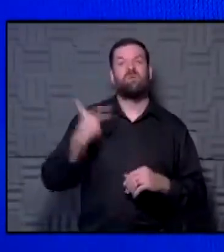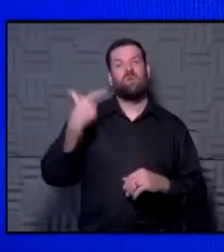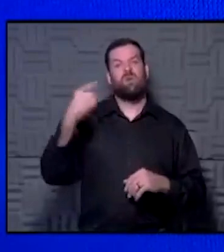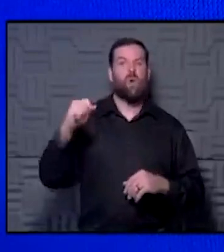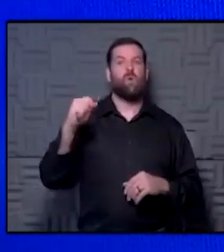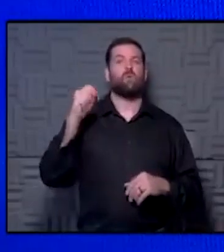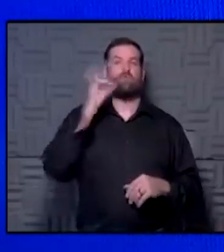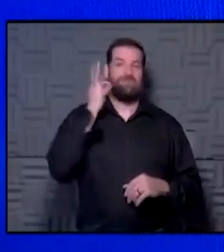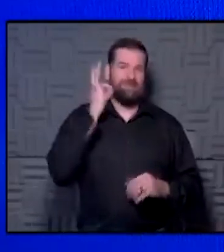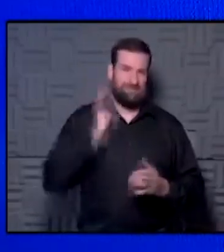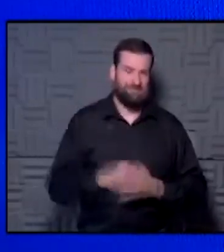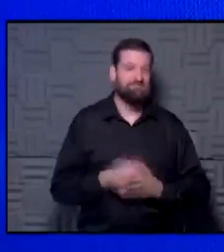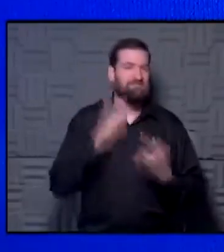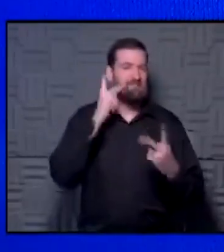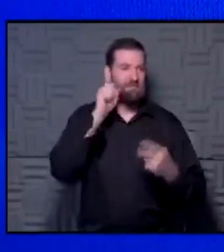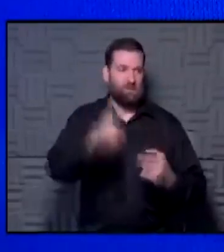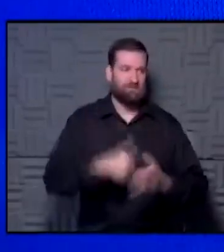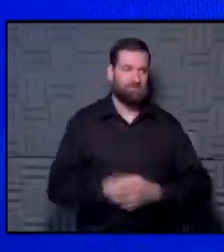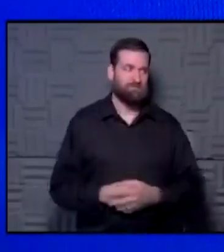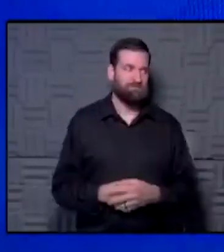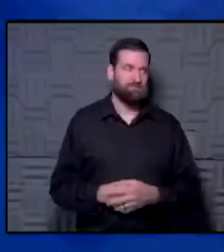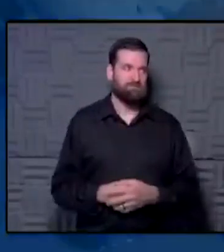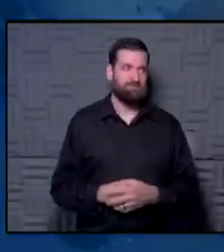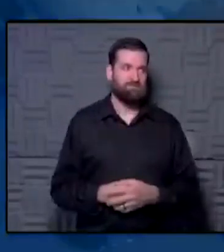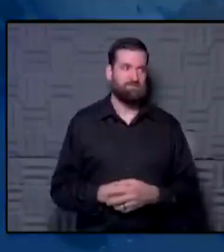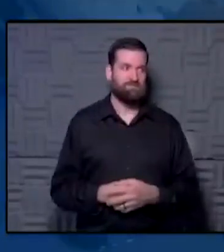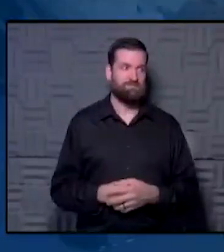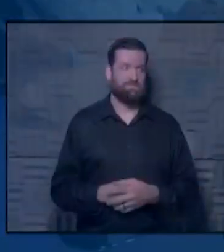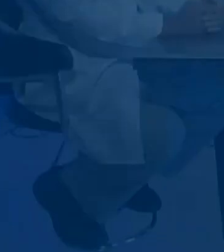Chiefs. We'll see you tomorrow. tomorrow. Am I We'll